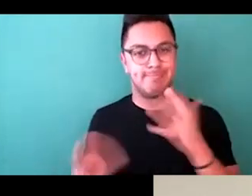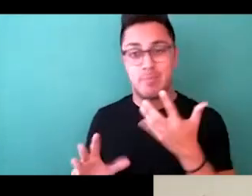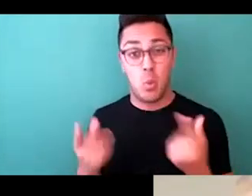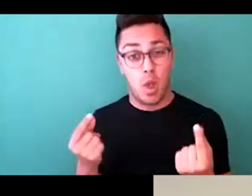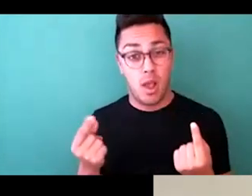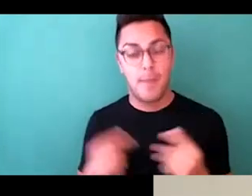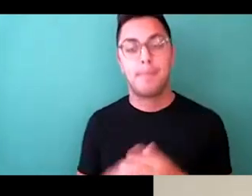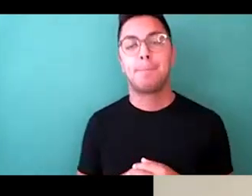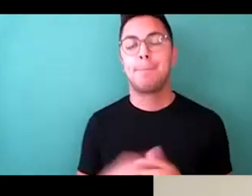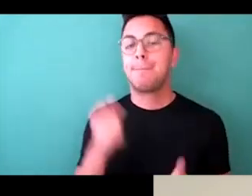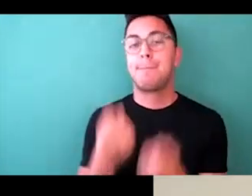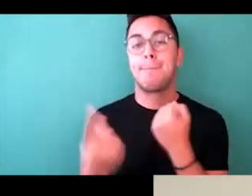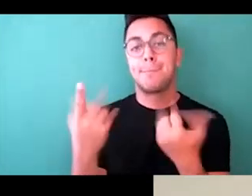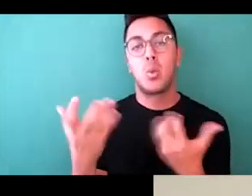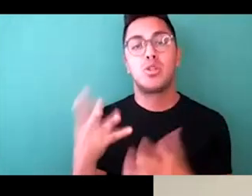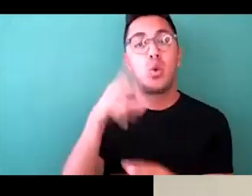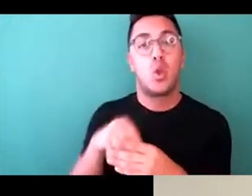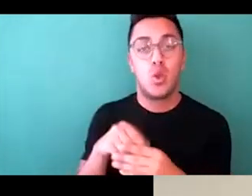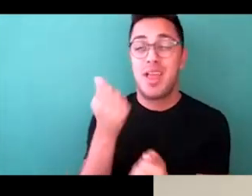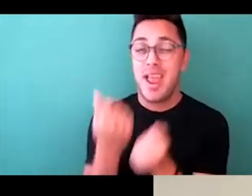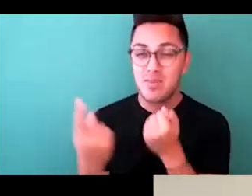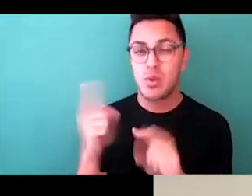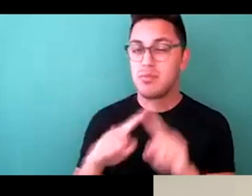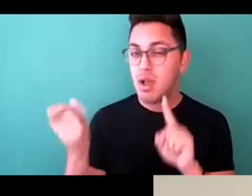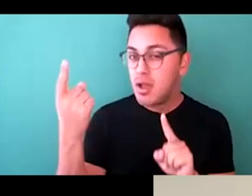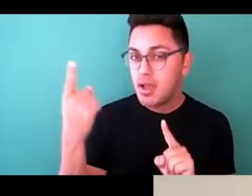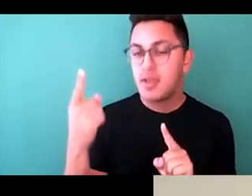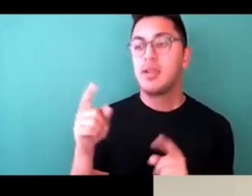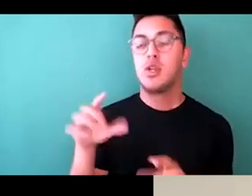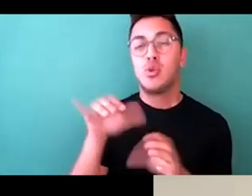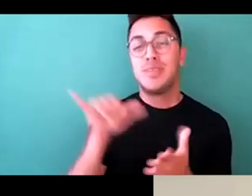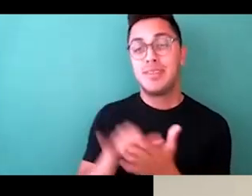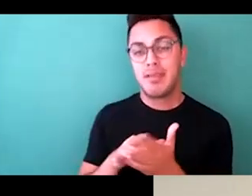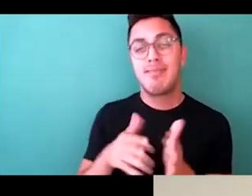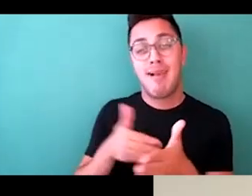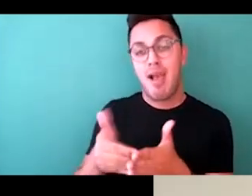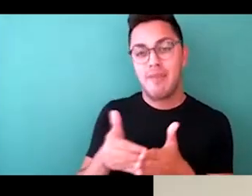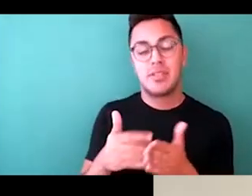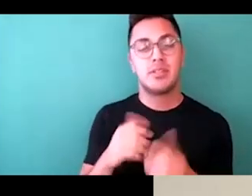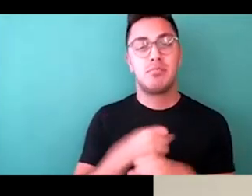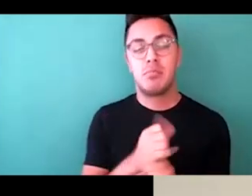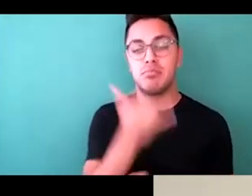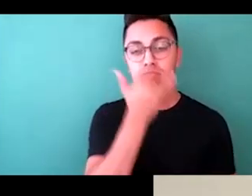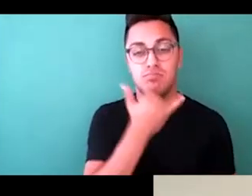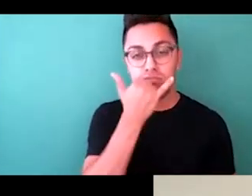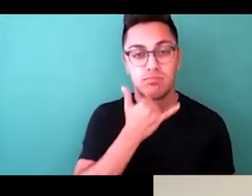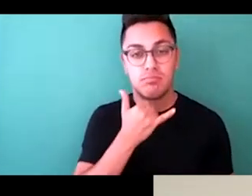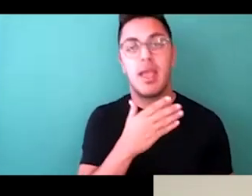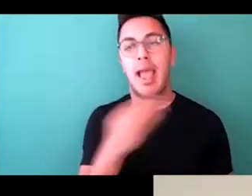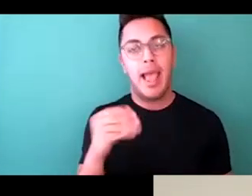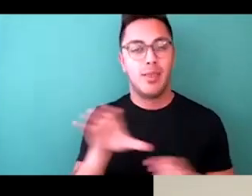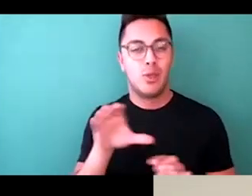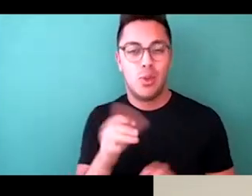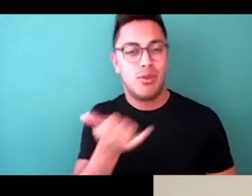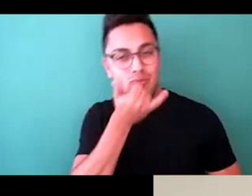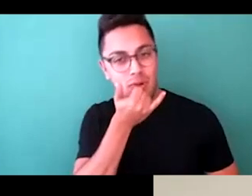that everybody wants to include everybody, but in doing so they oftentimes make a lot of mistakes, and they do it wrong, and then